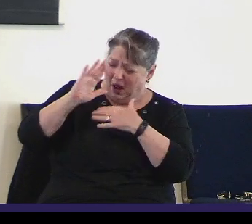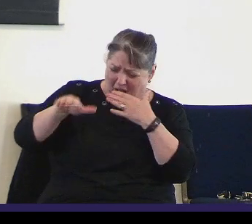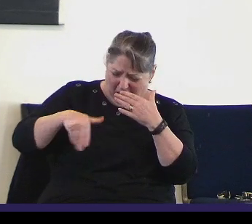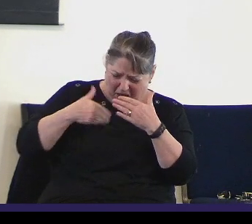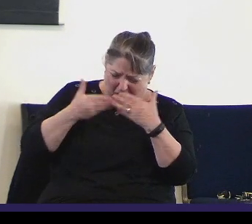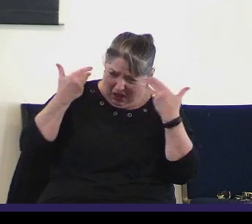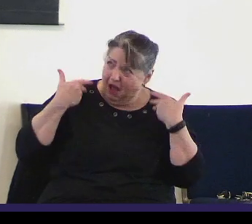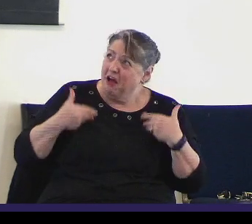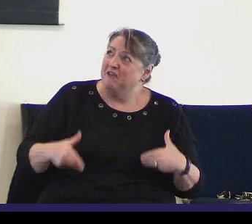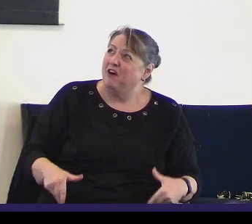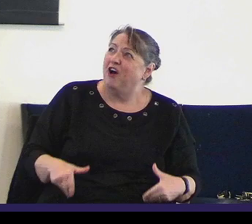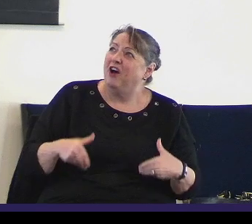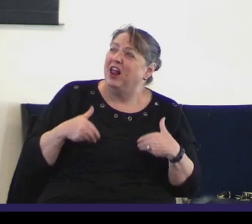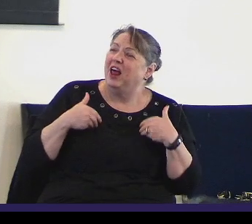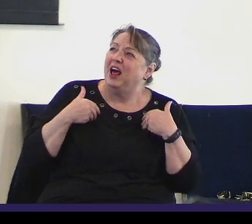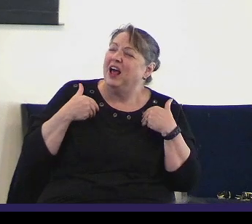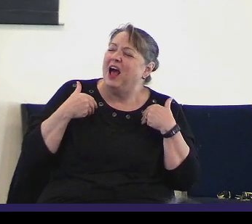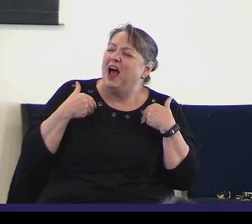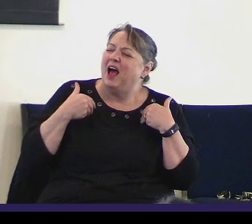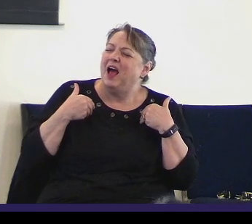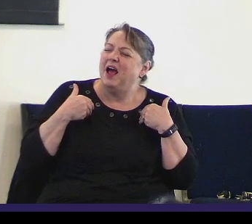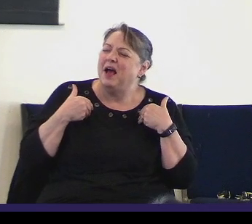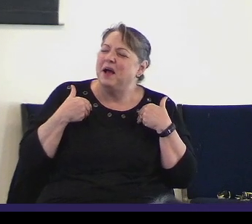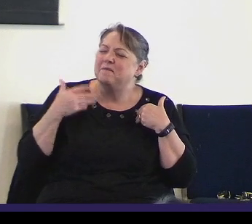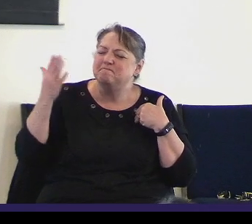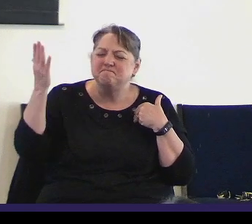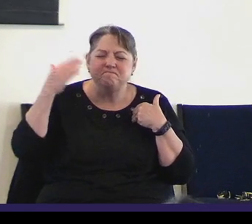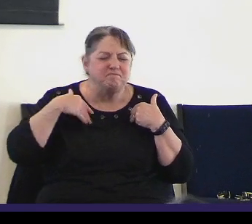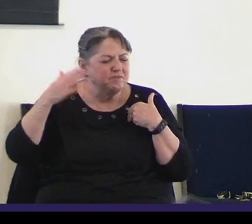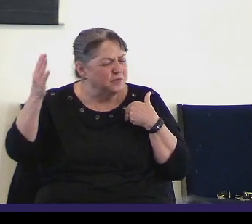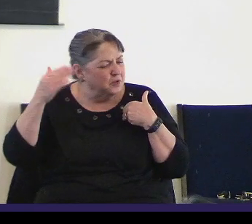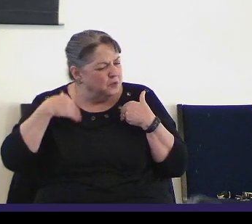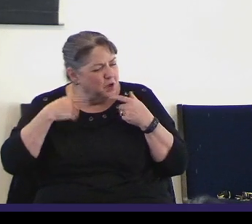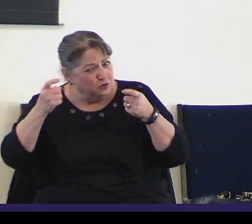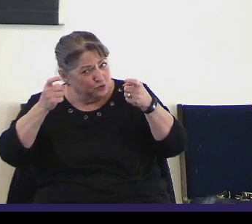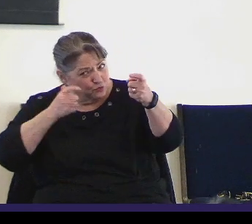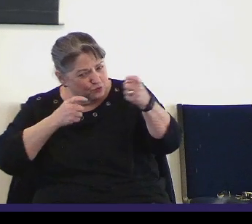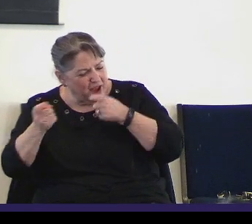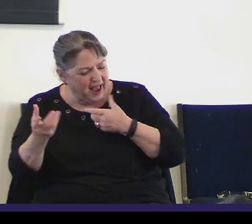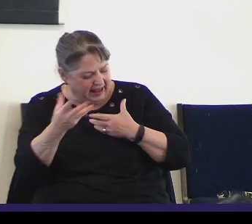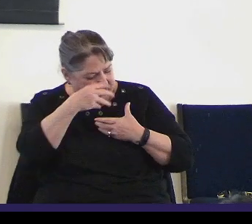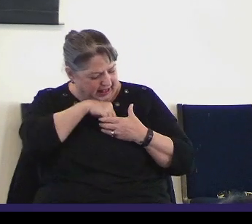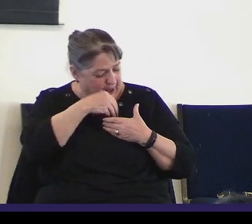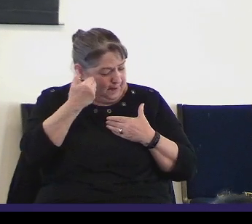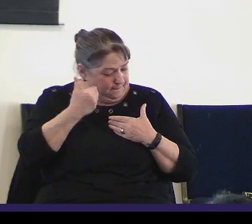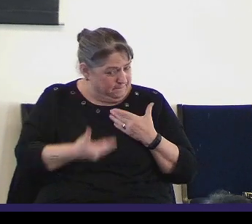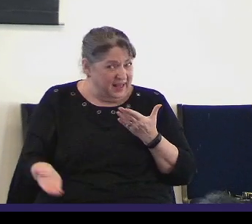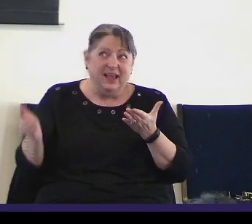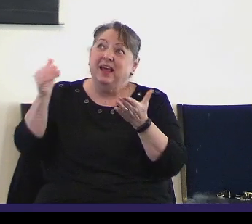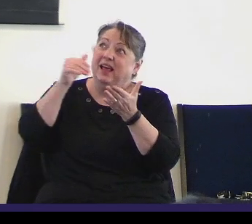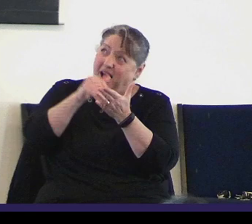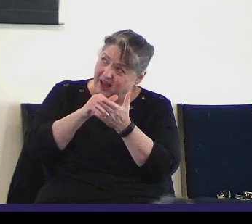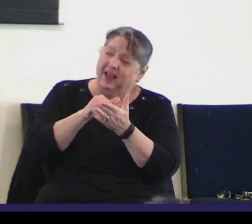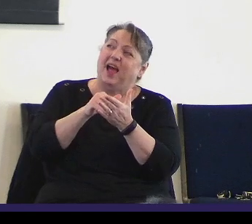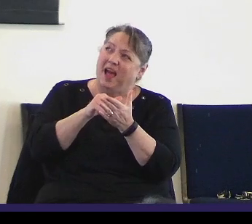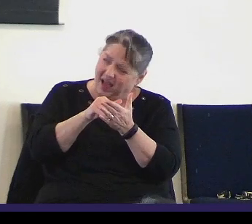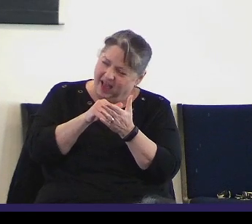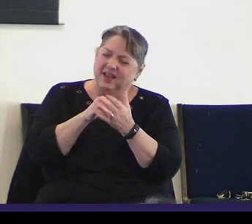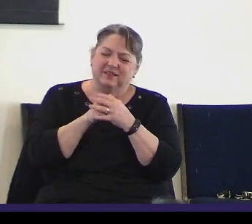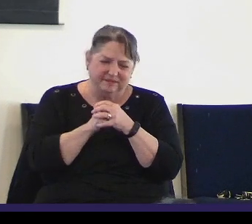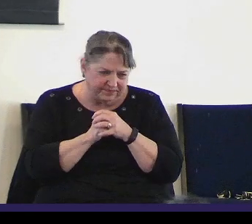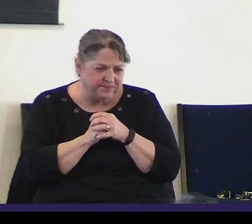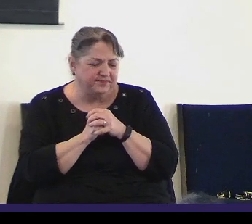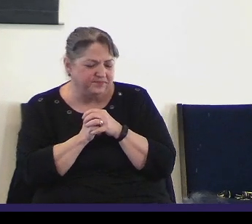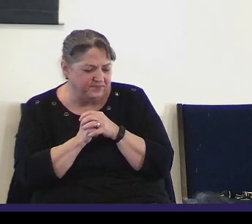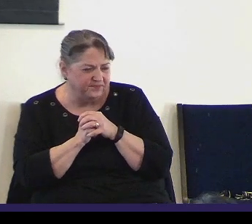Lord of all I am, so won't you reign in me again.